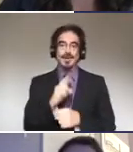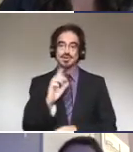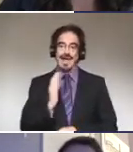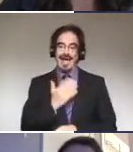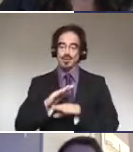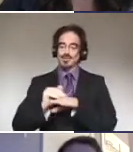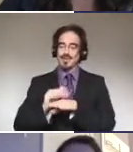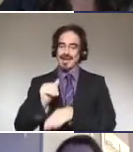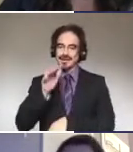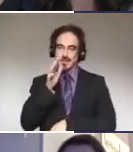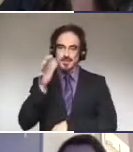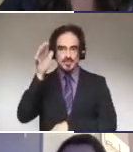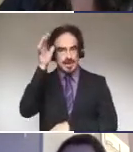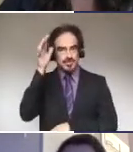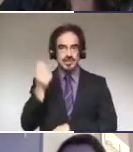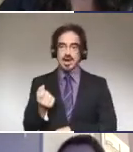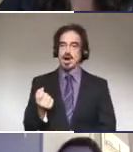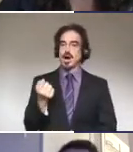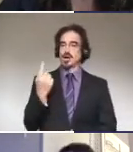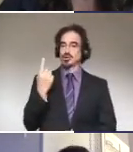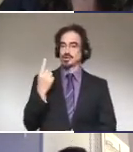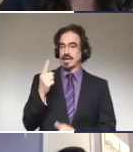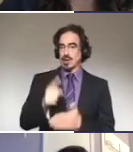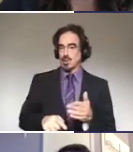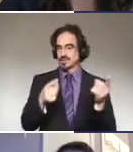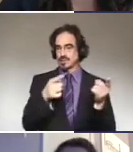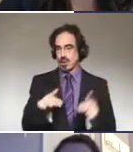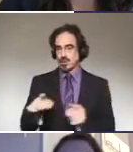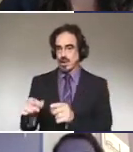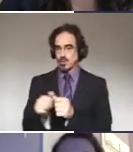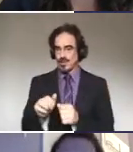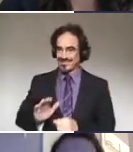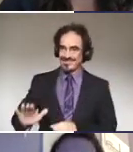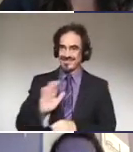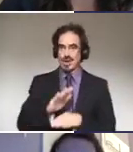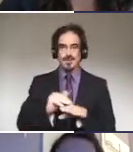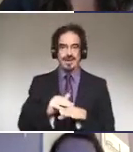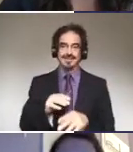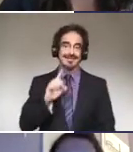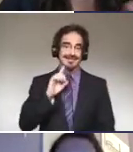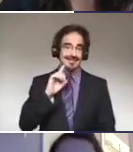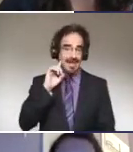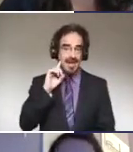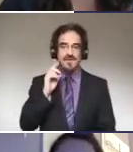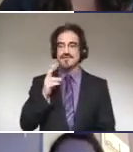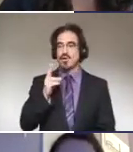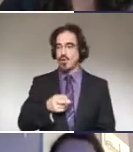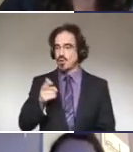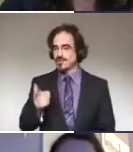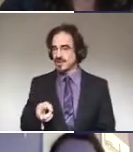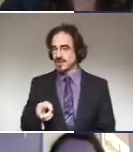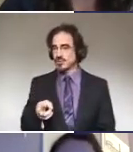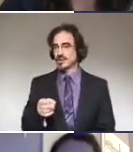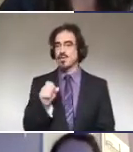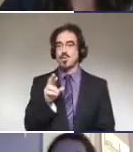what is going on with their pet. Whether they're deaf or hard of hearing or have a